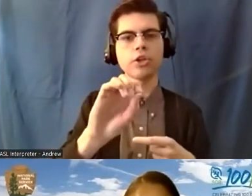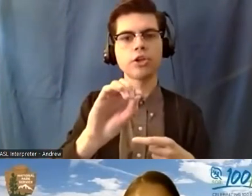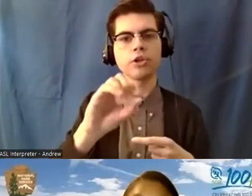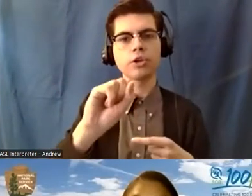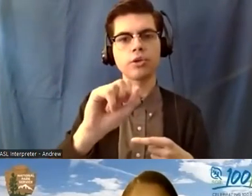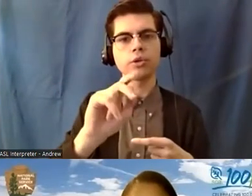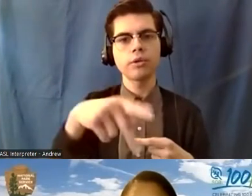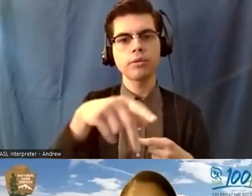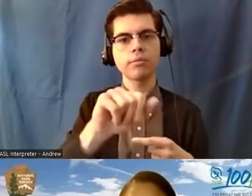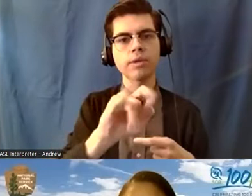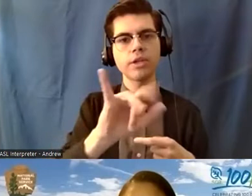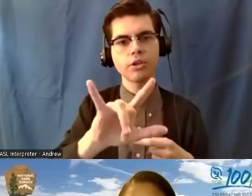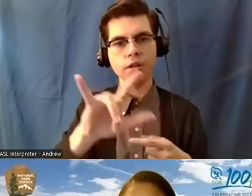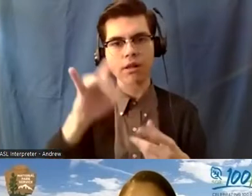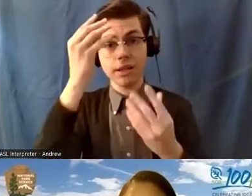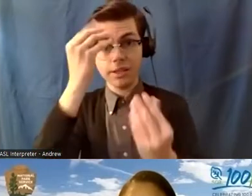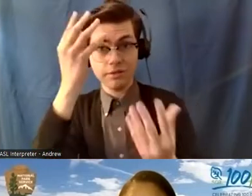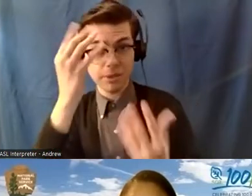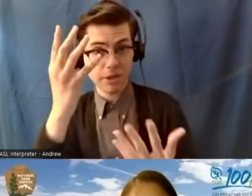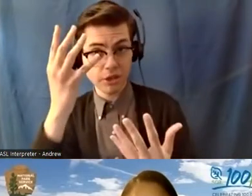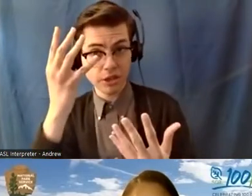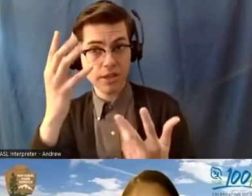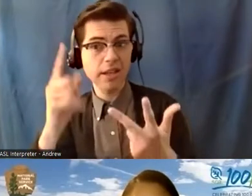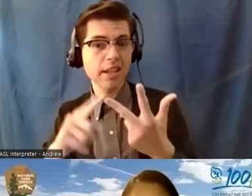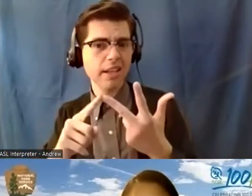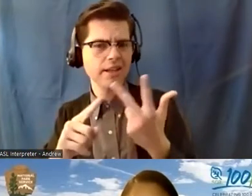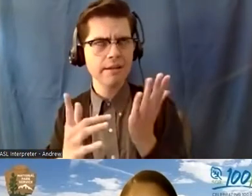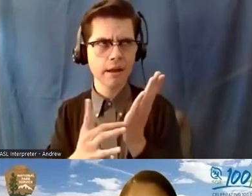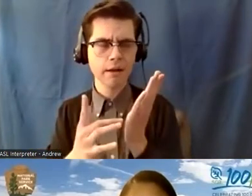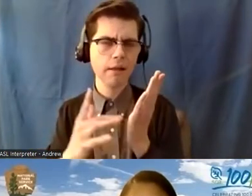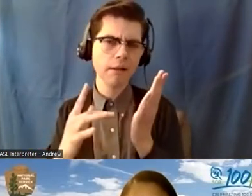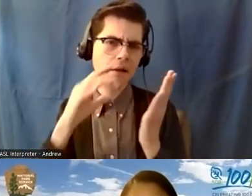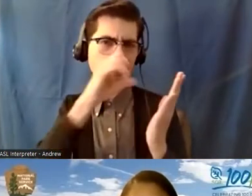Technology, I guess.